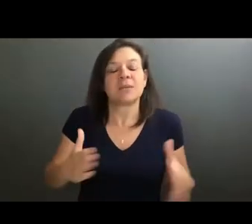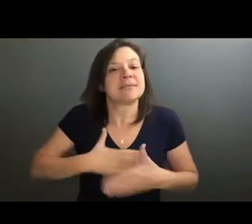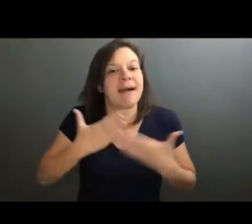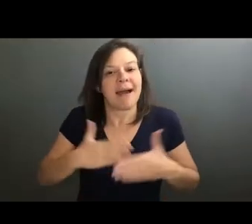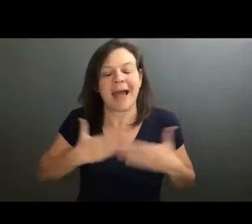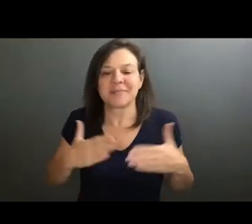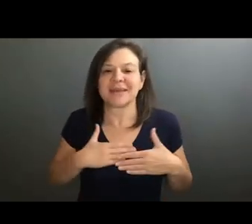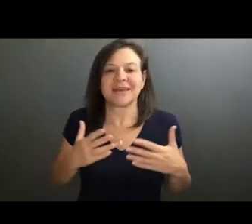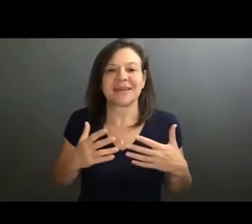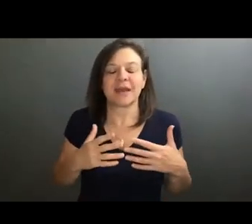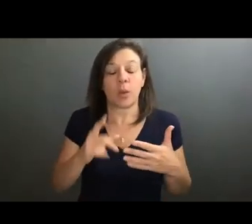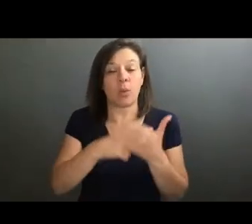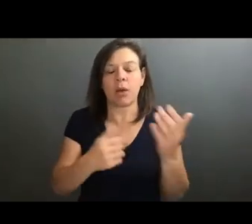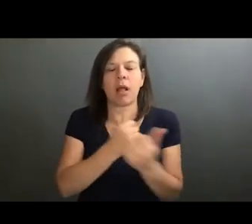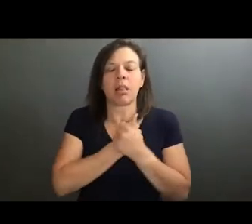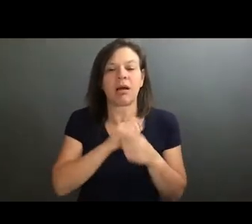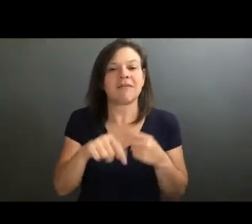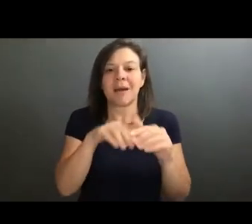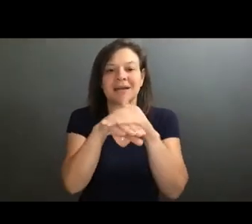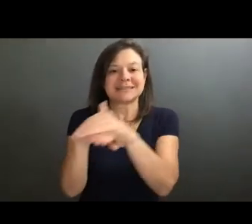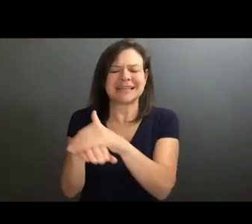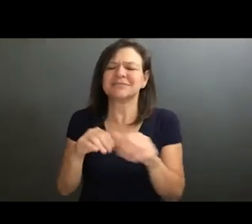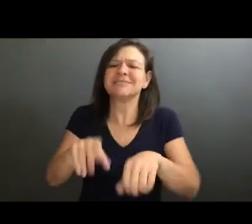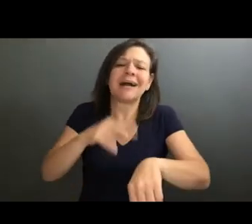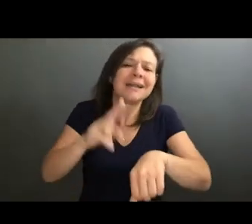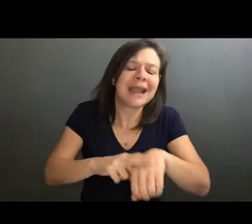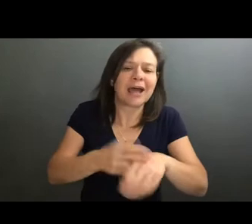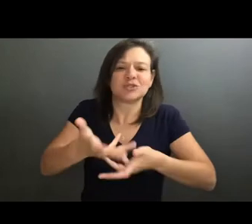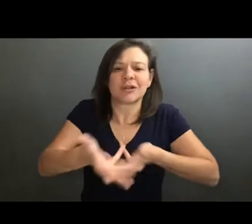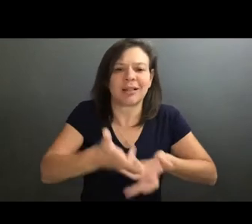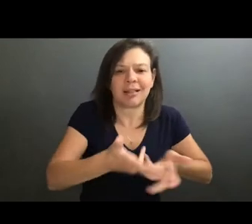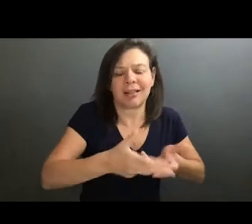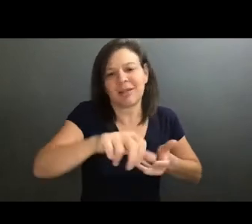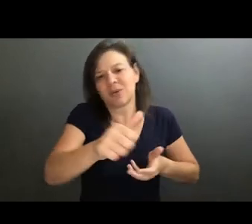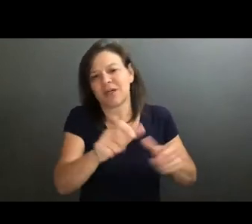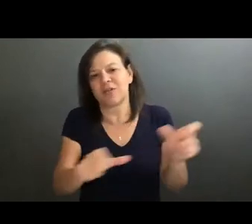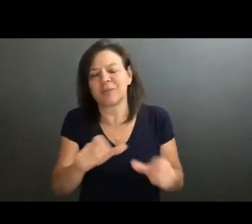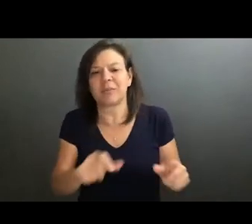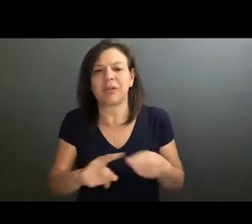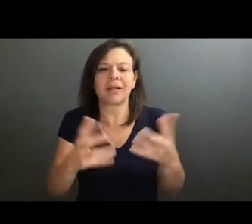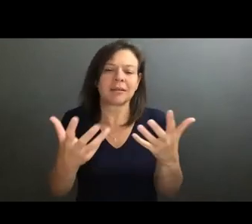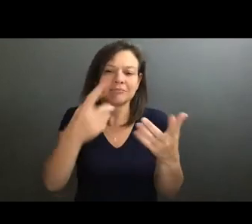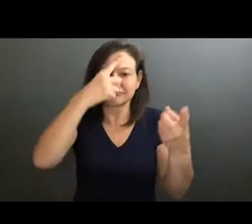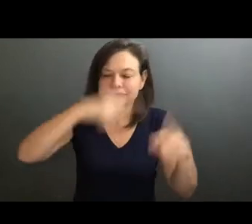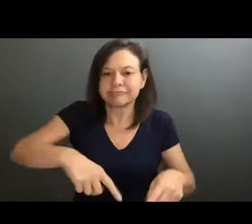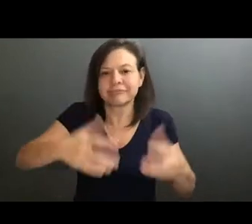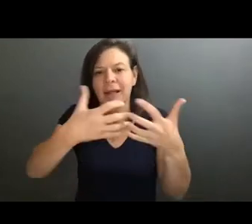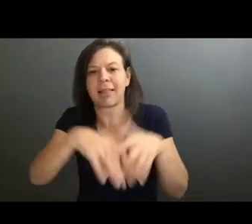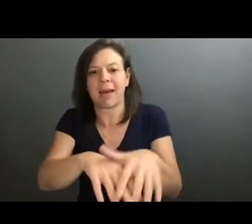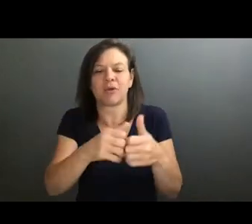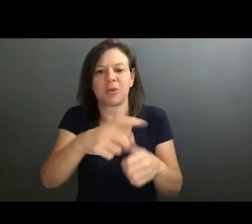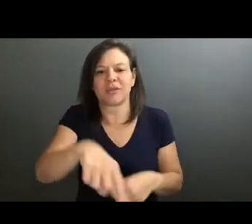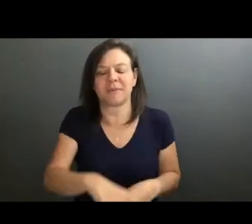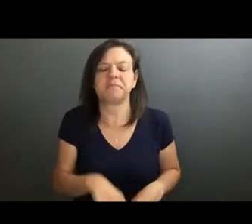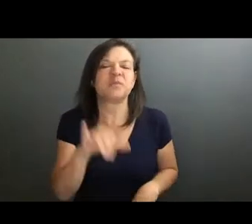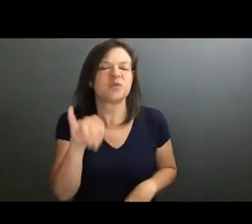such a thing I love about accessibility, such a natural way to engage other people in the project or collaborate with them. So that's been